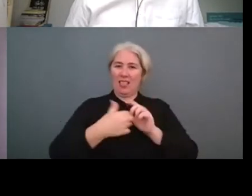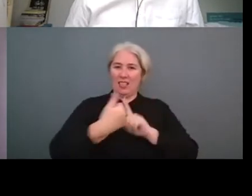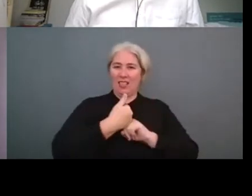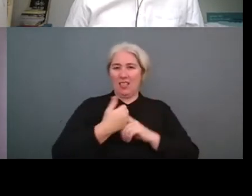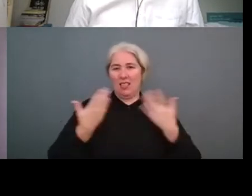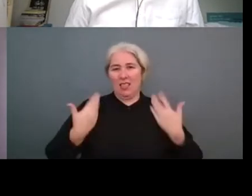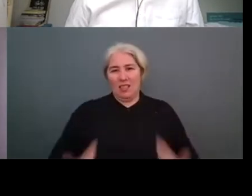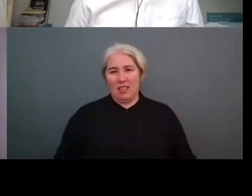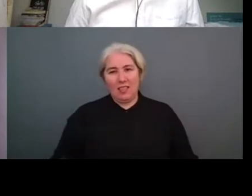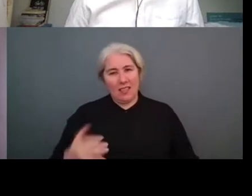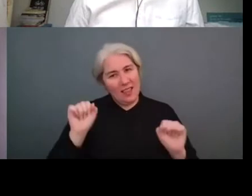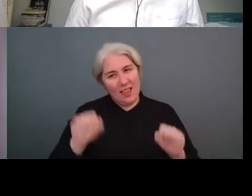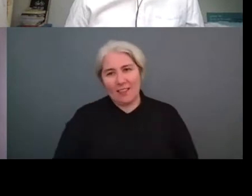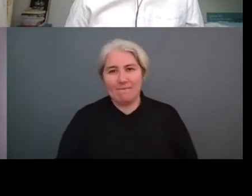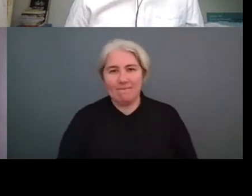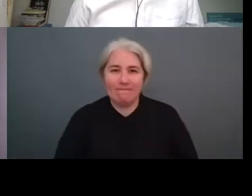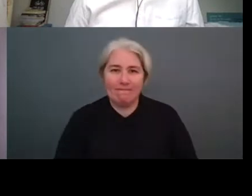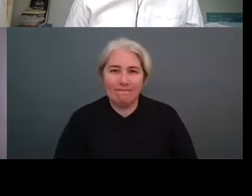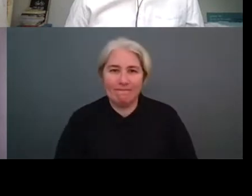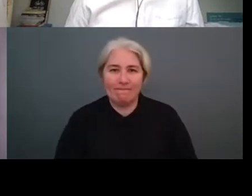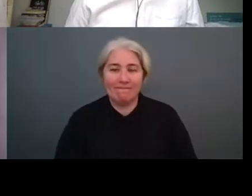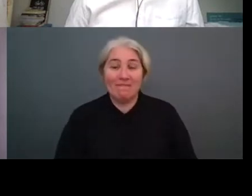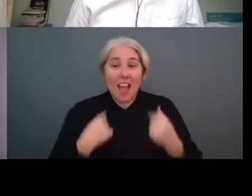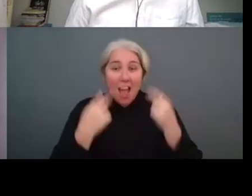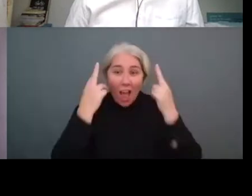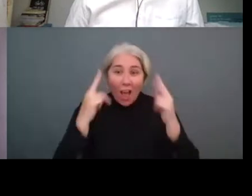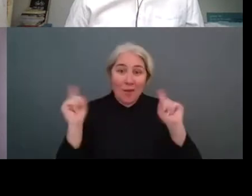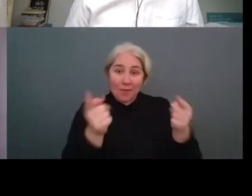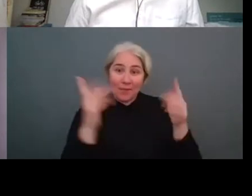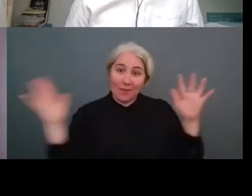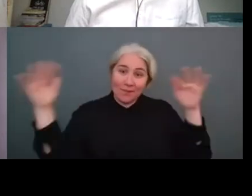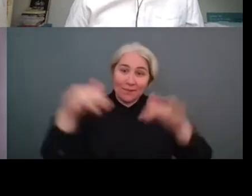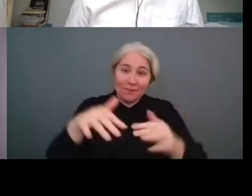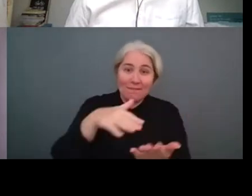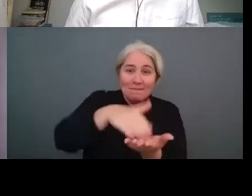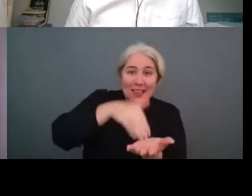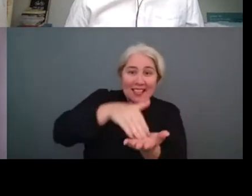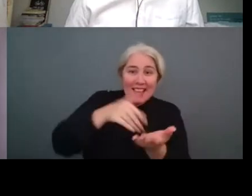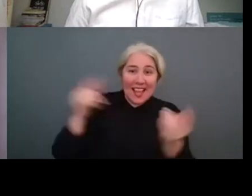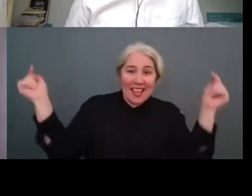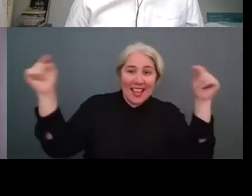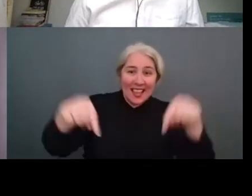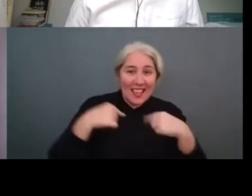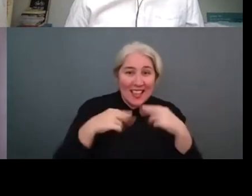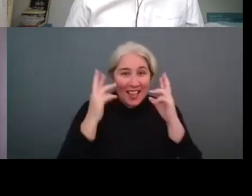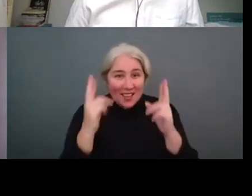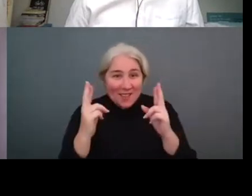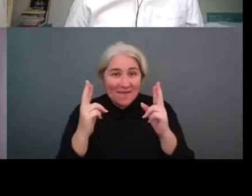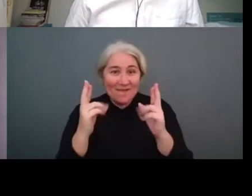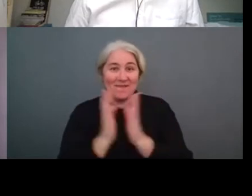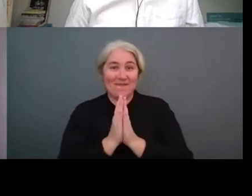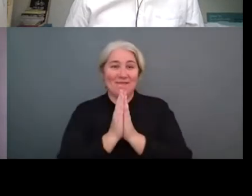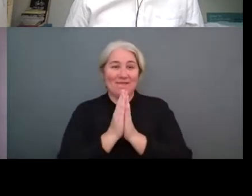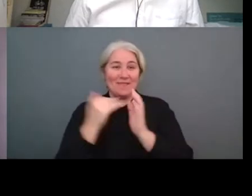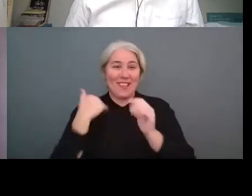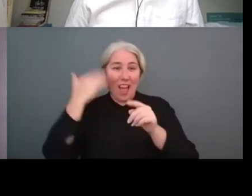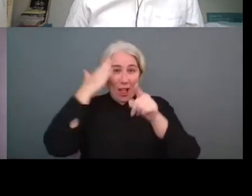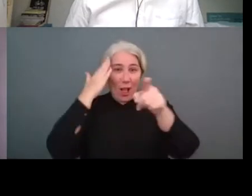are you saying i hope to see you all in marseille um and definitely you and i will be in touch for for that